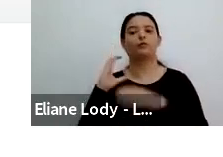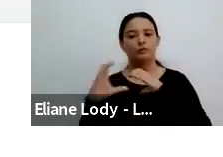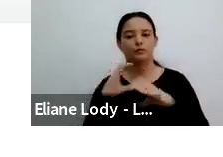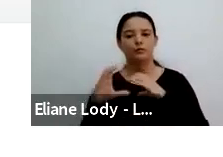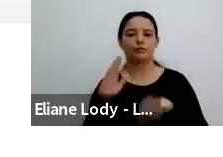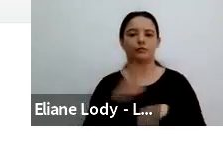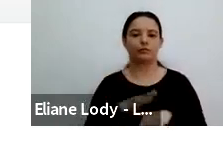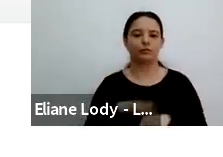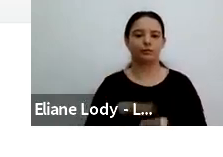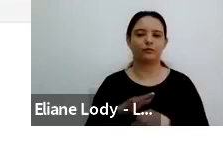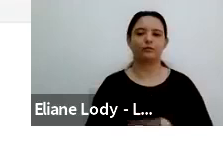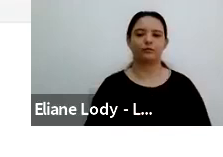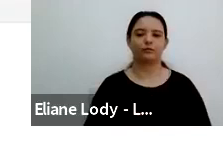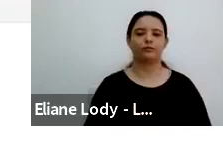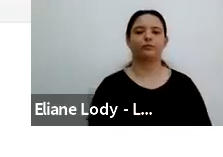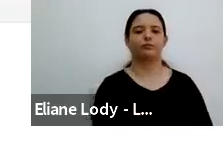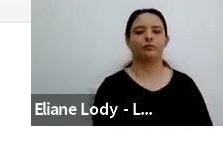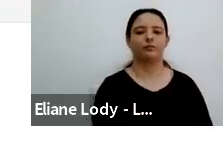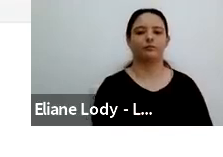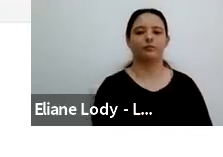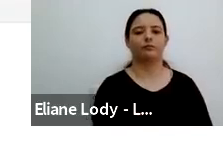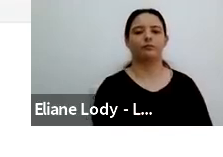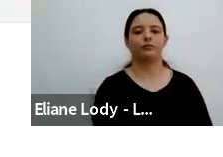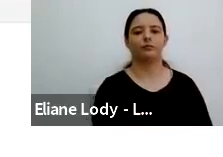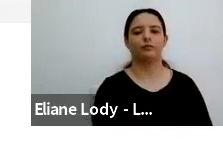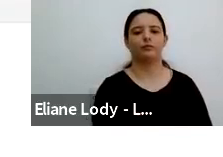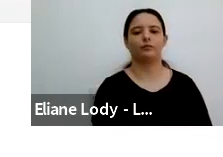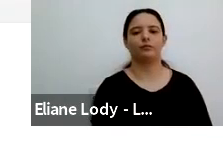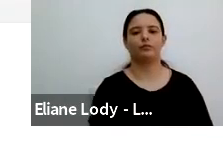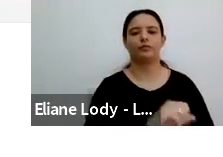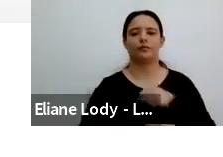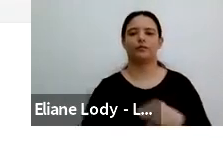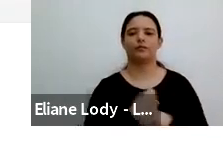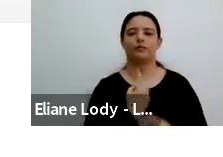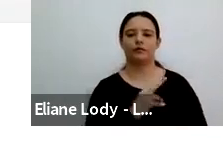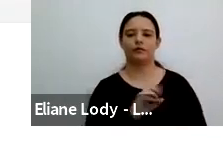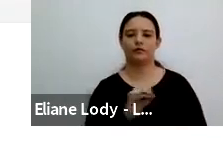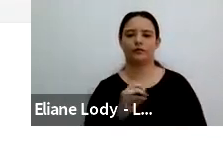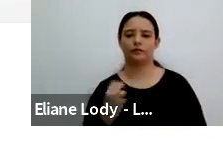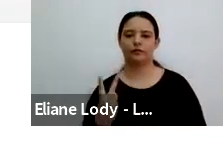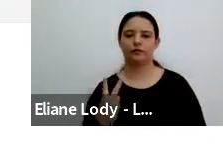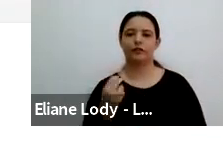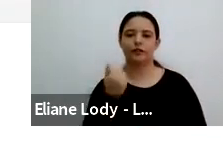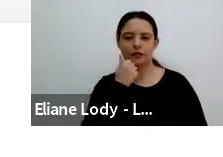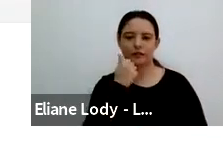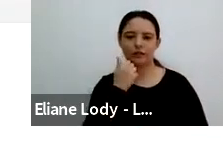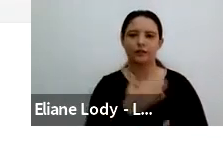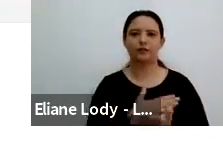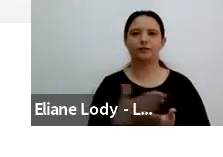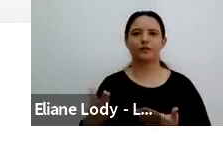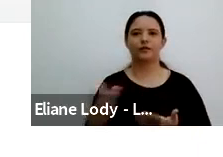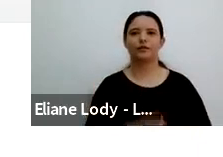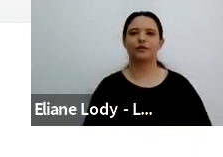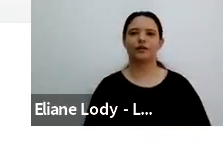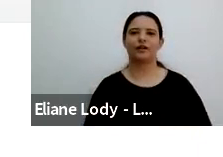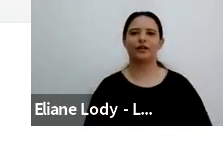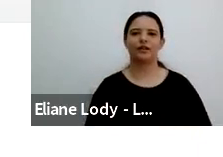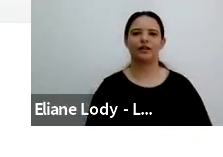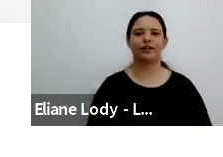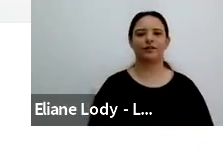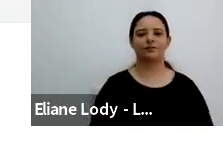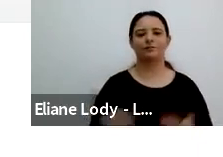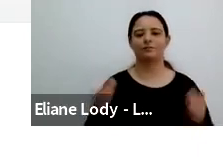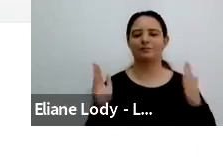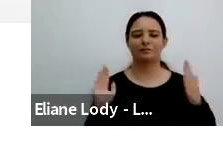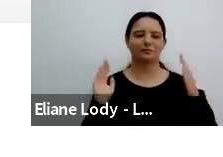2001. Julie's research has focused on the communicative practices of individuals with acquired neurogenetic